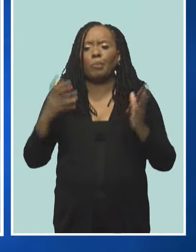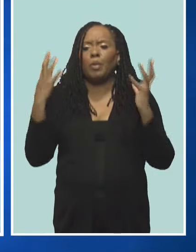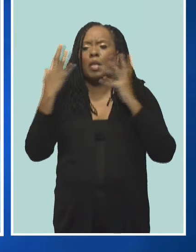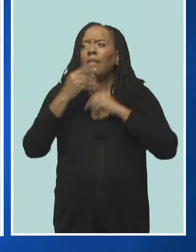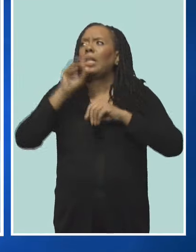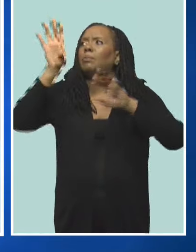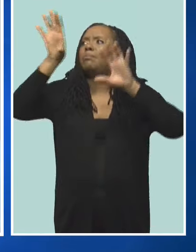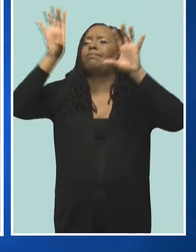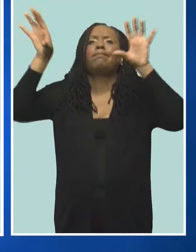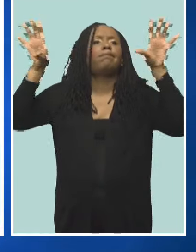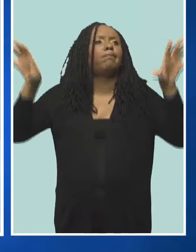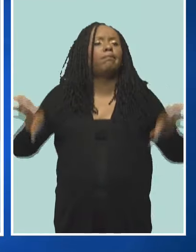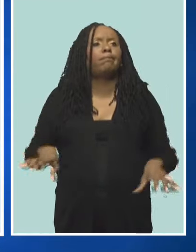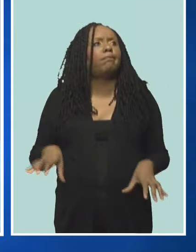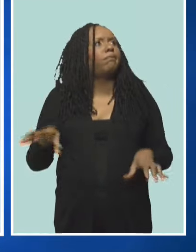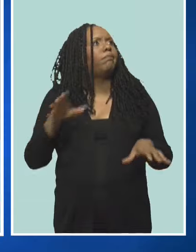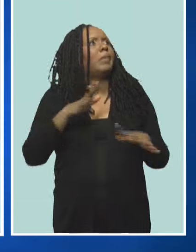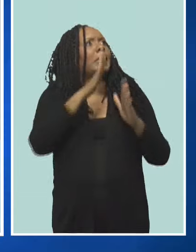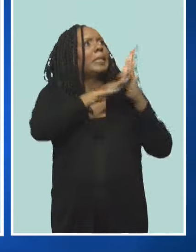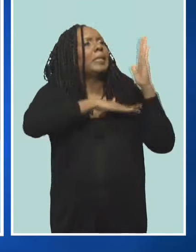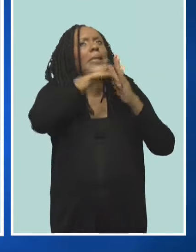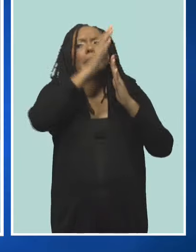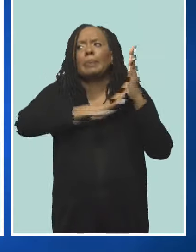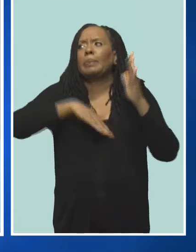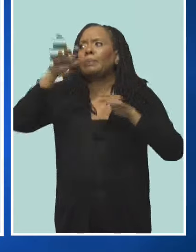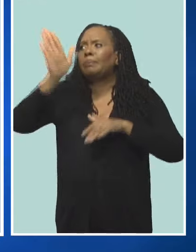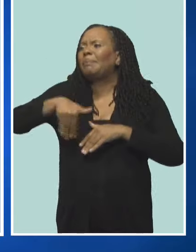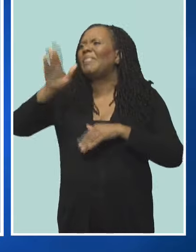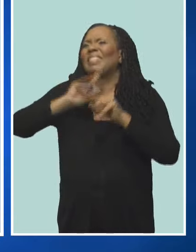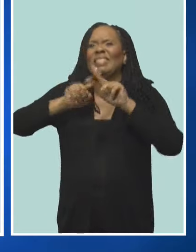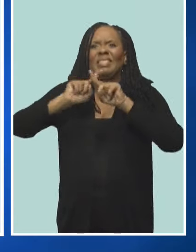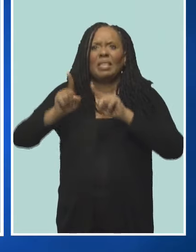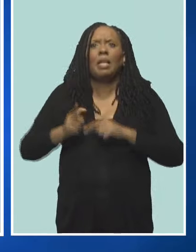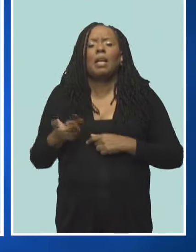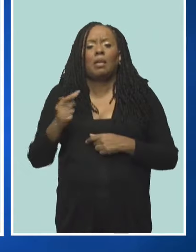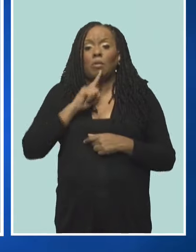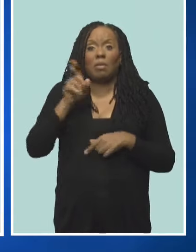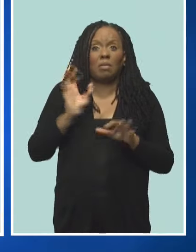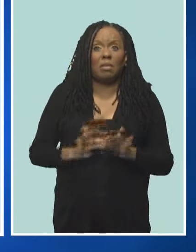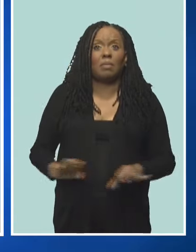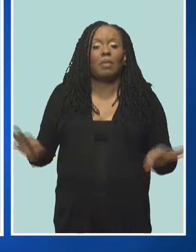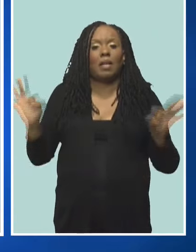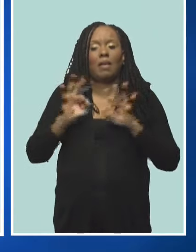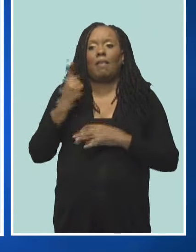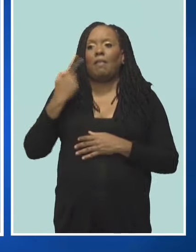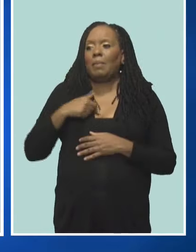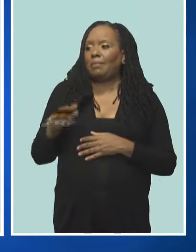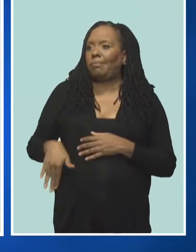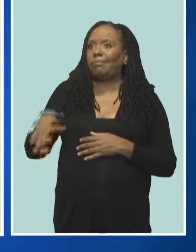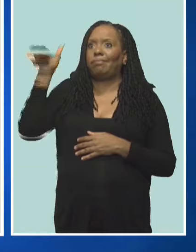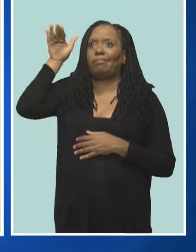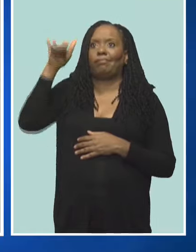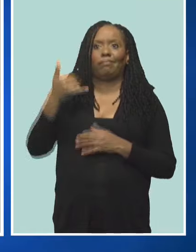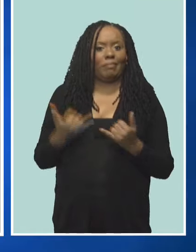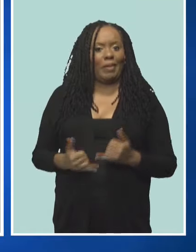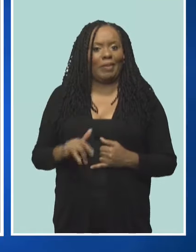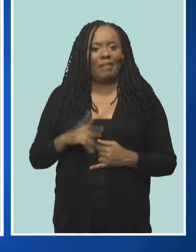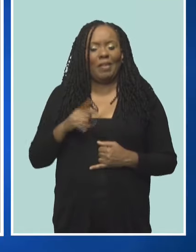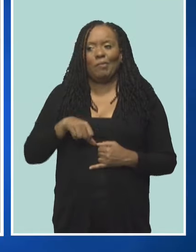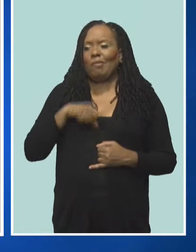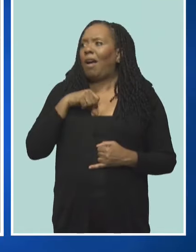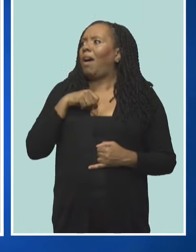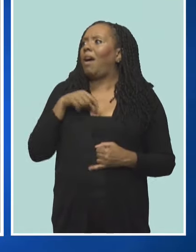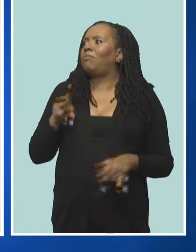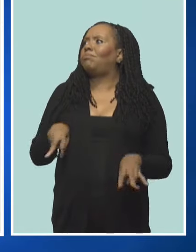sense of, you know, there's something new, there's something different. And I think it was really important to feel that sense of pride when you look